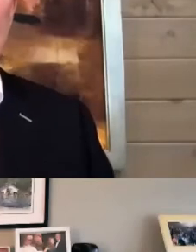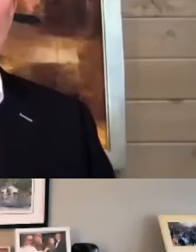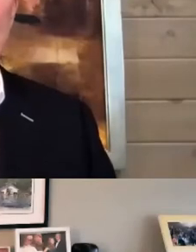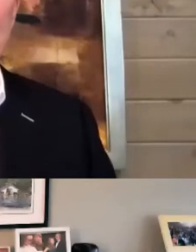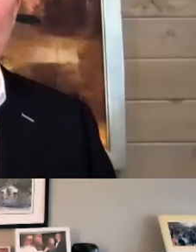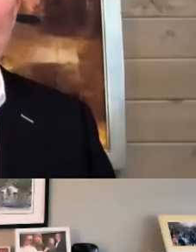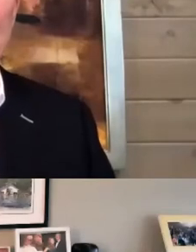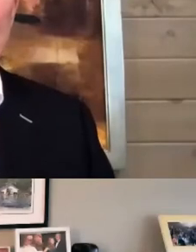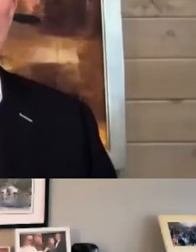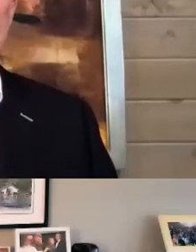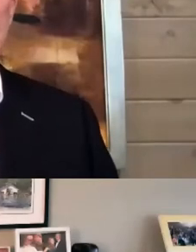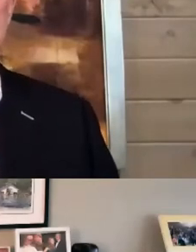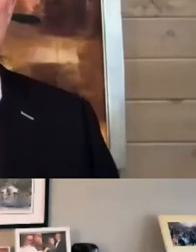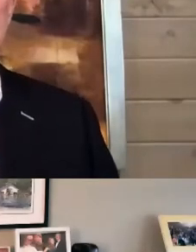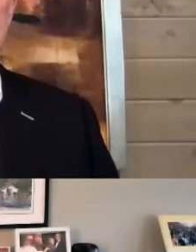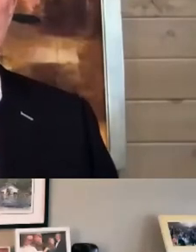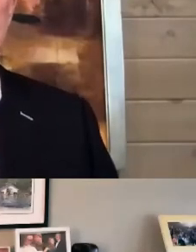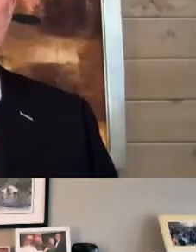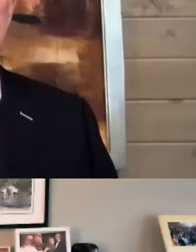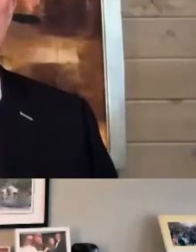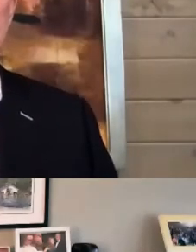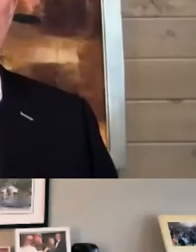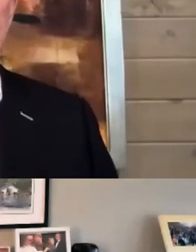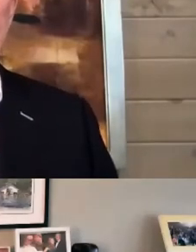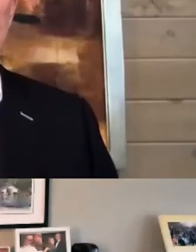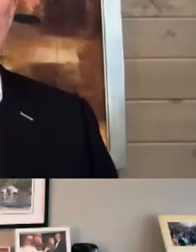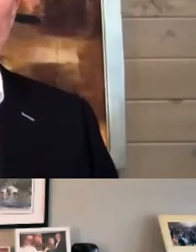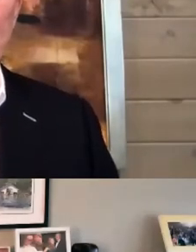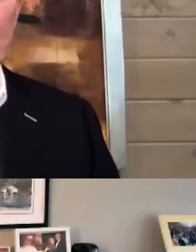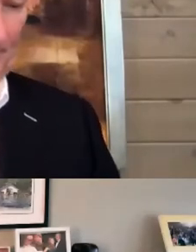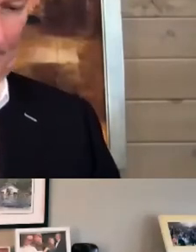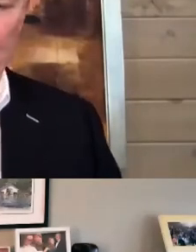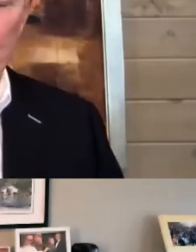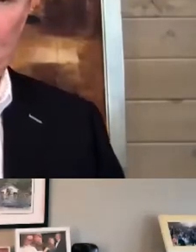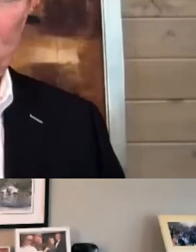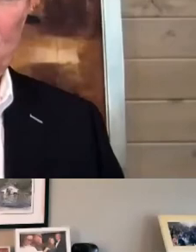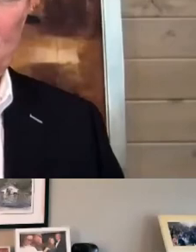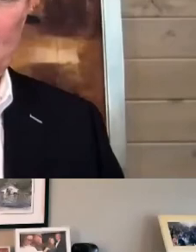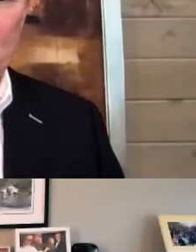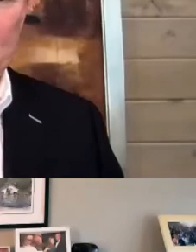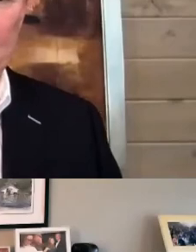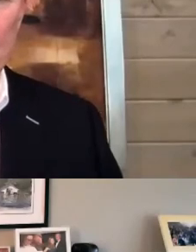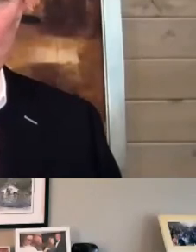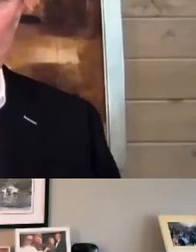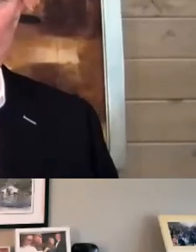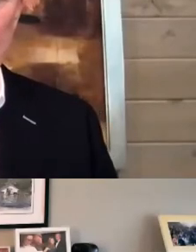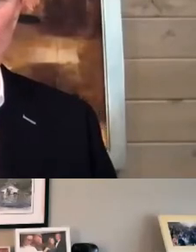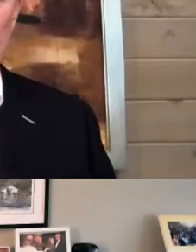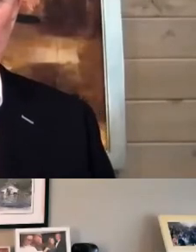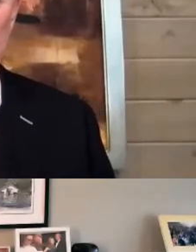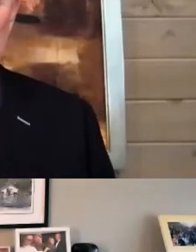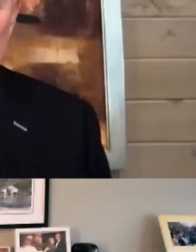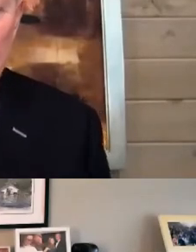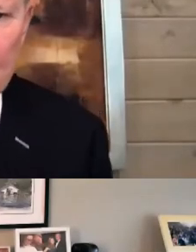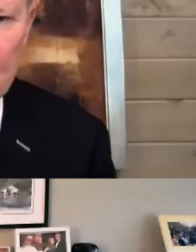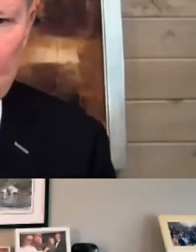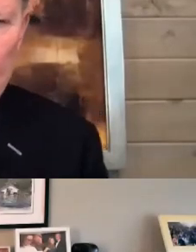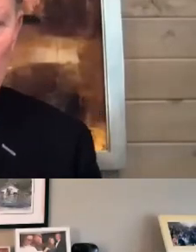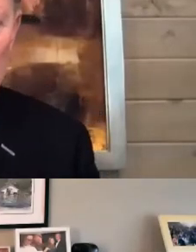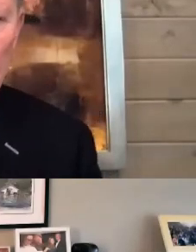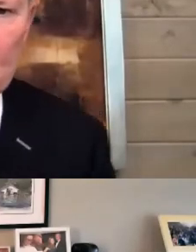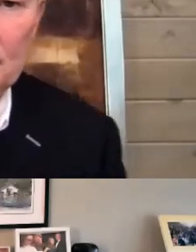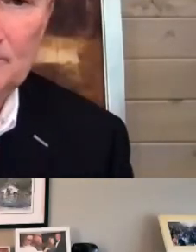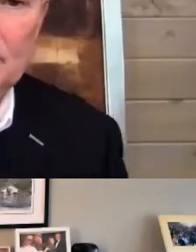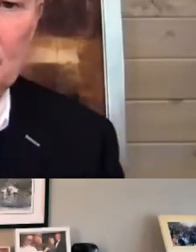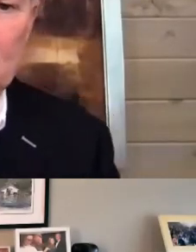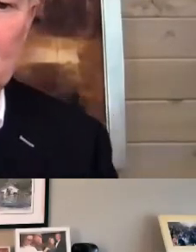health, the economic, you know, those kind of pieces. And then you said, well, then we added in all these other questions. How do you sort